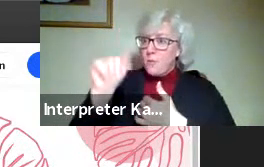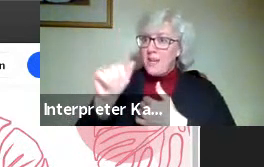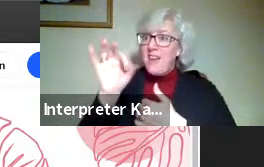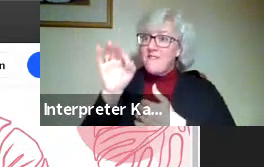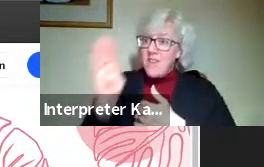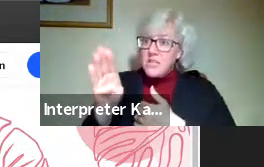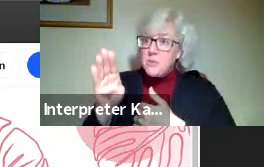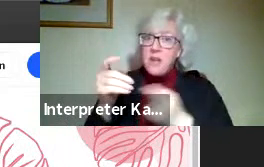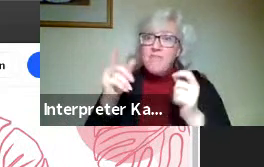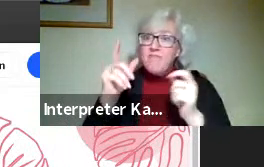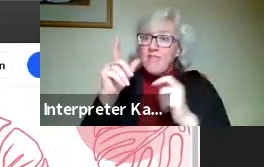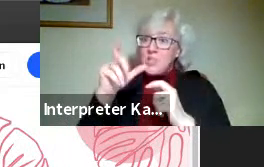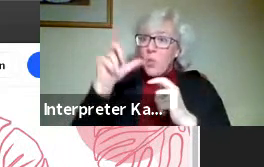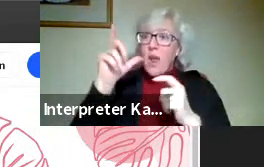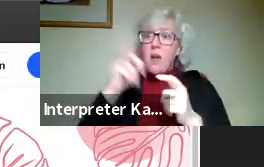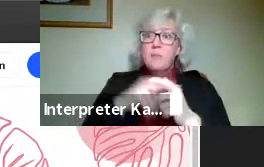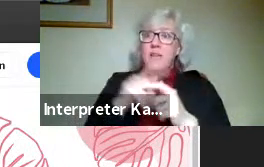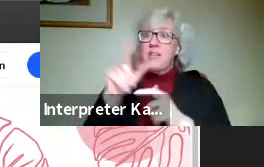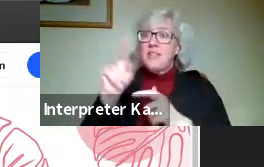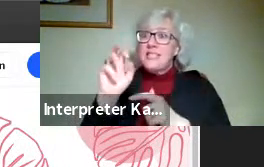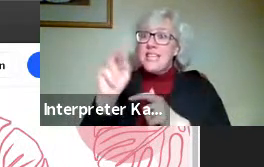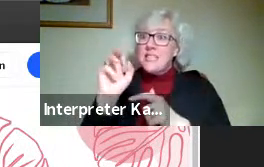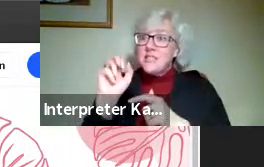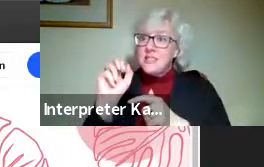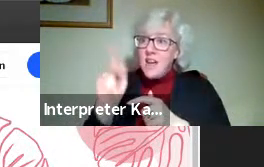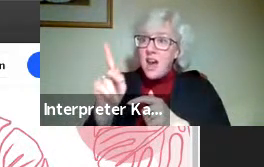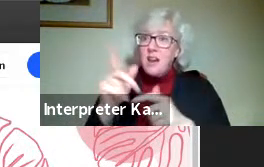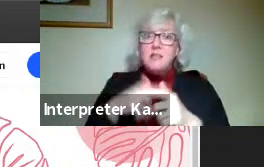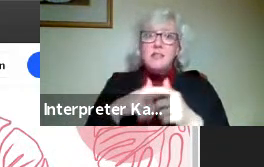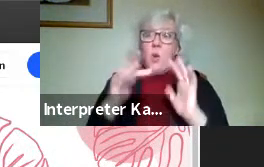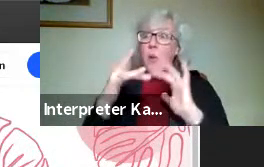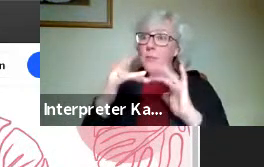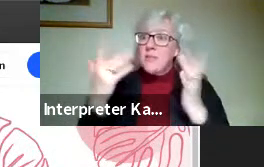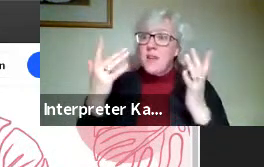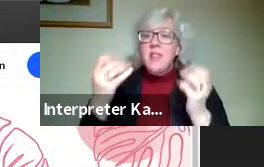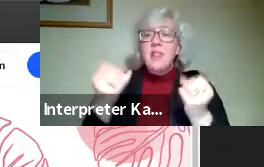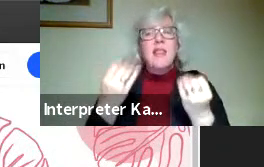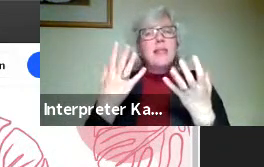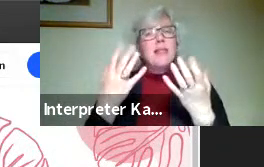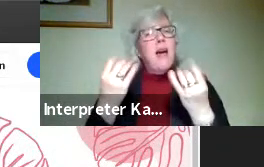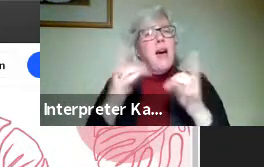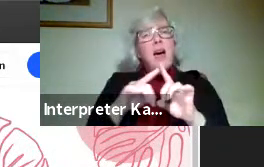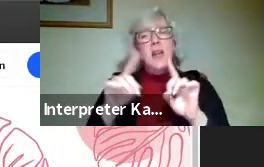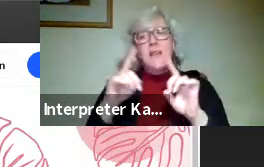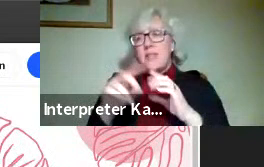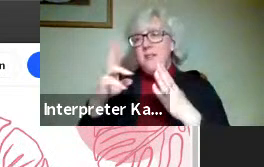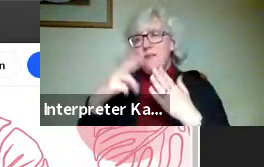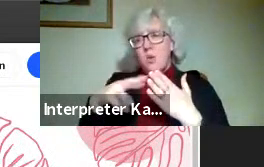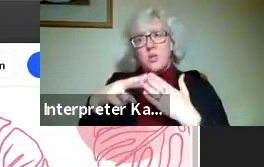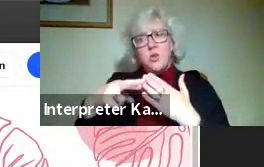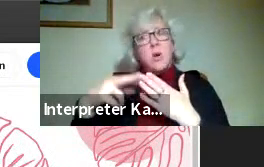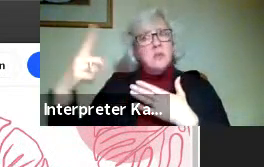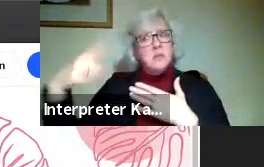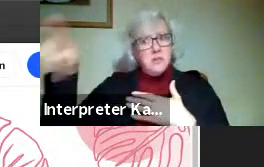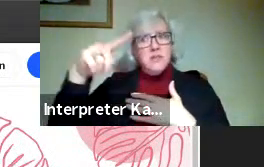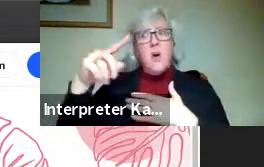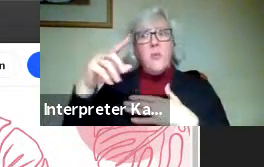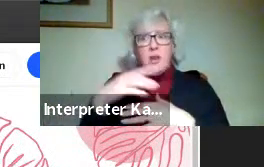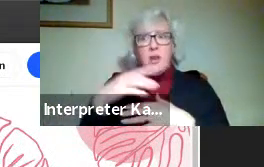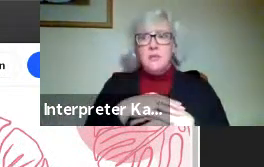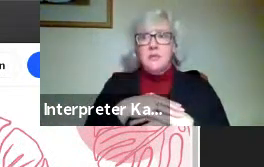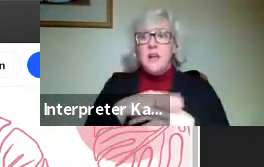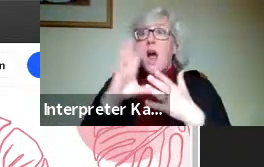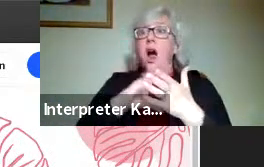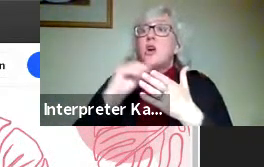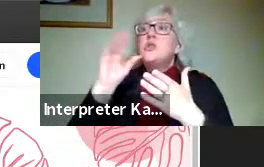Instagram, TikToks, their websites, you know, there's a lot of different resources out there. And our